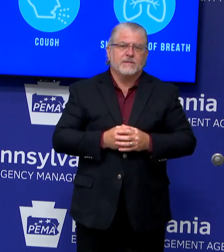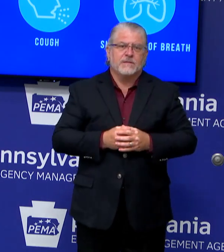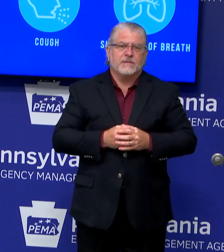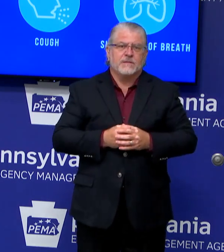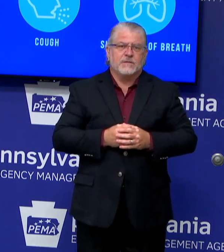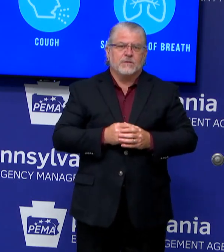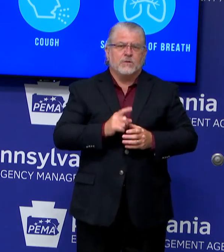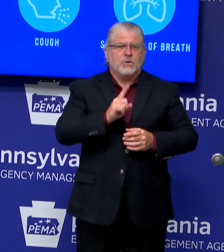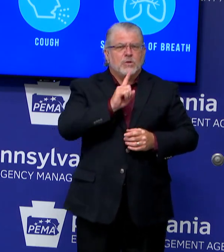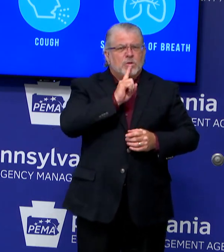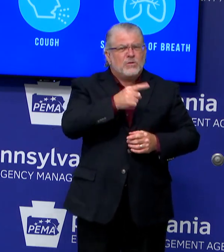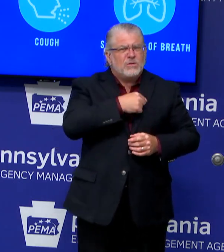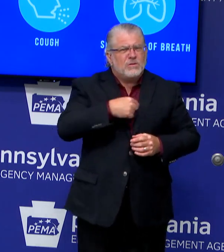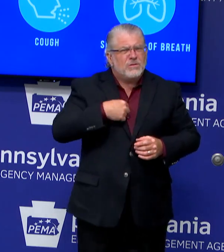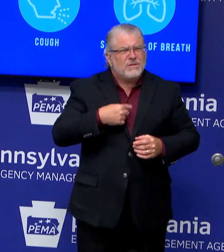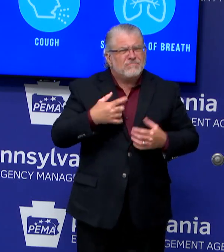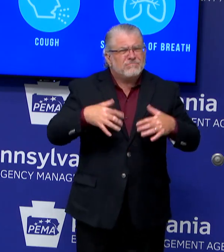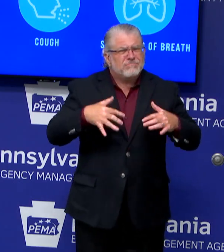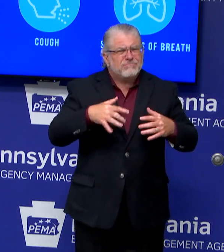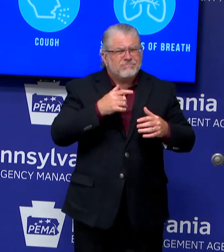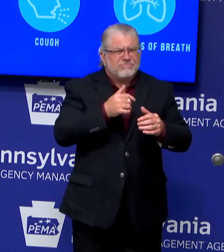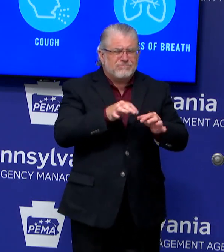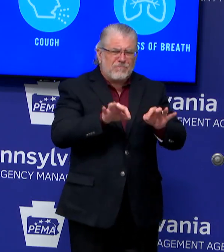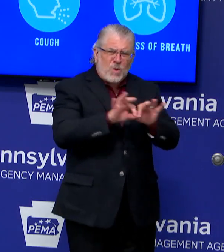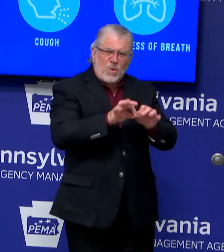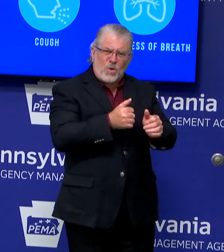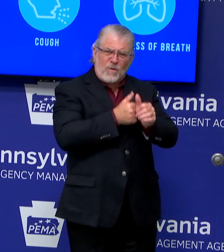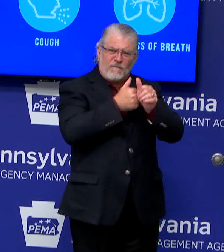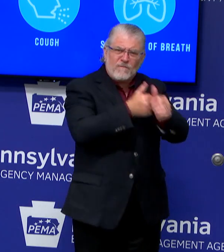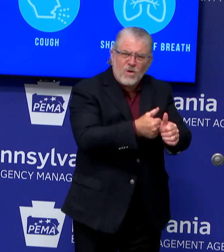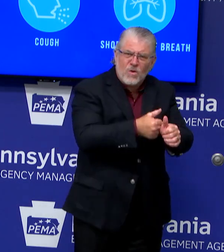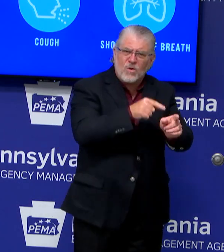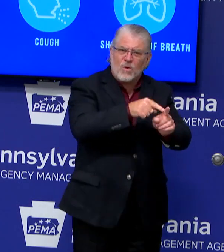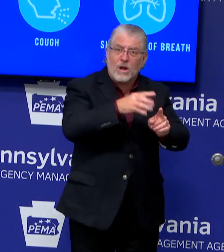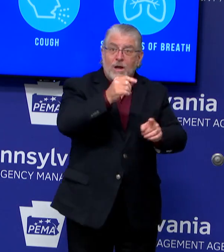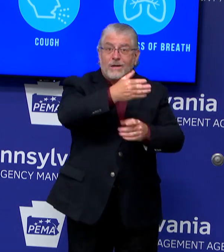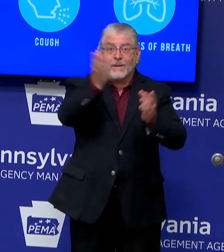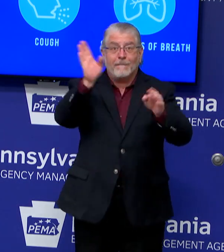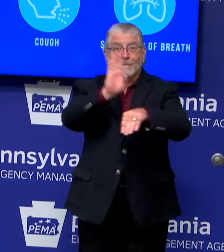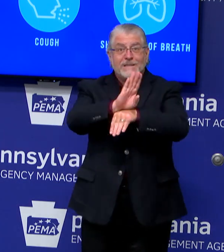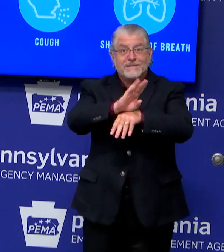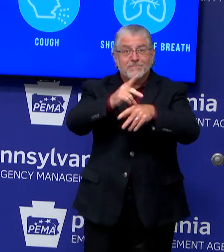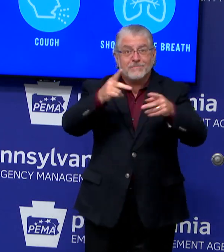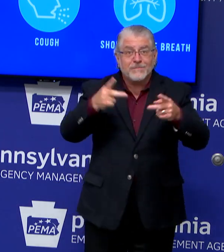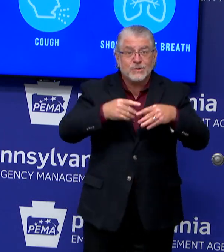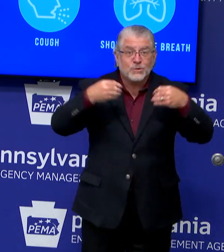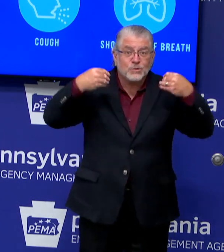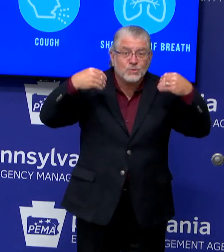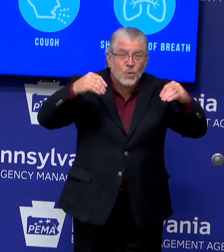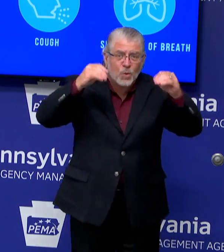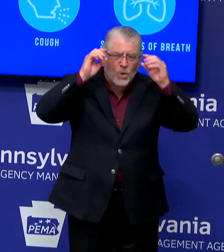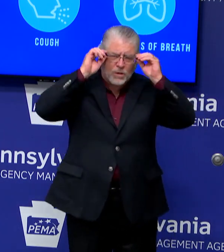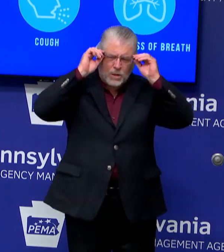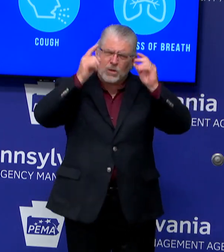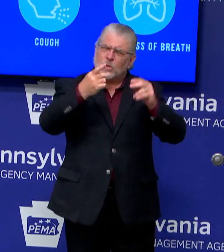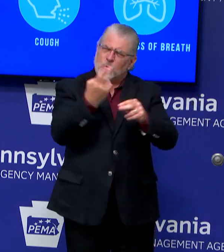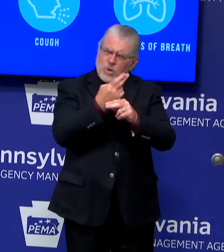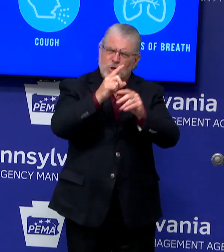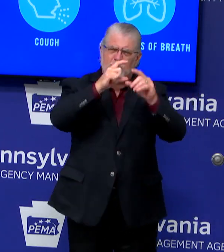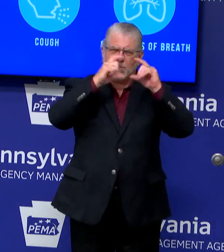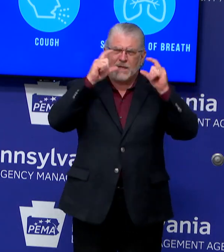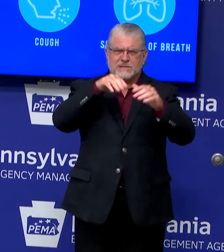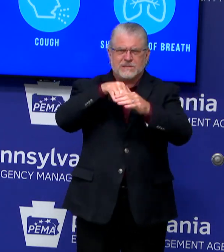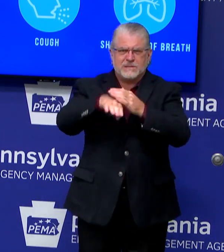and required that employees in businesses and stores, et cetera, wear masks and that the customers